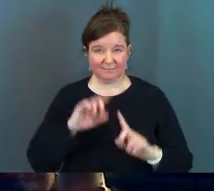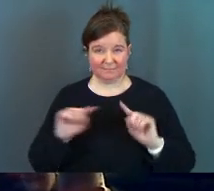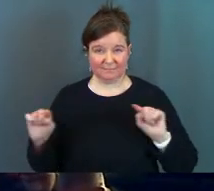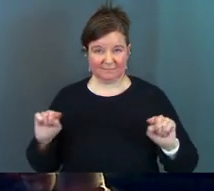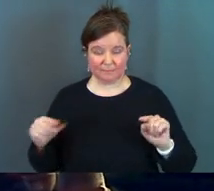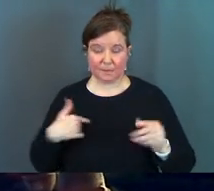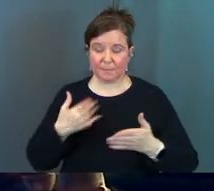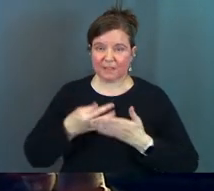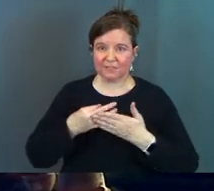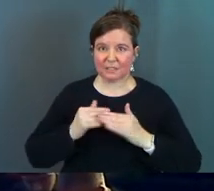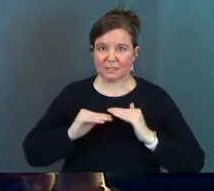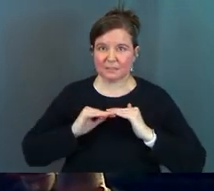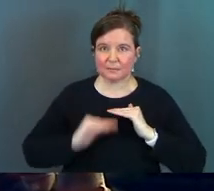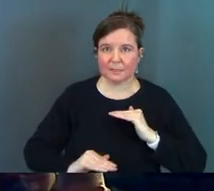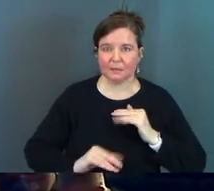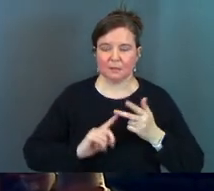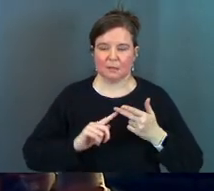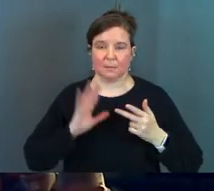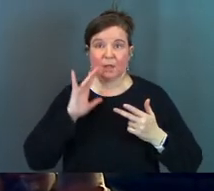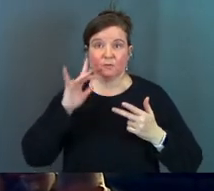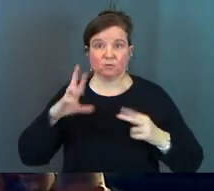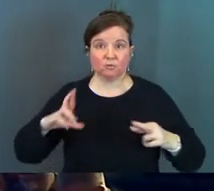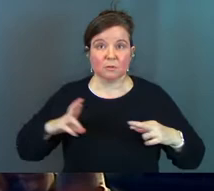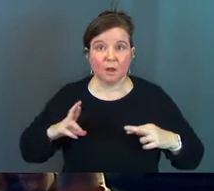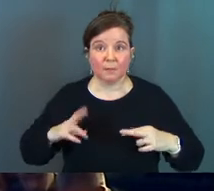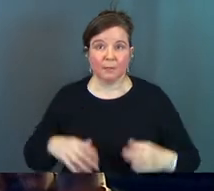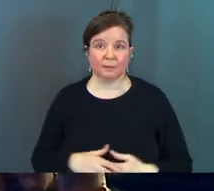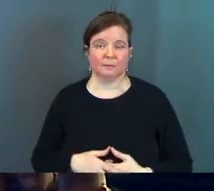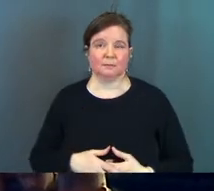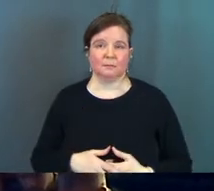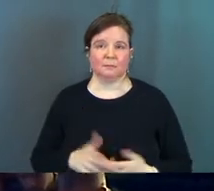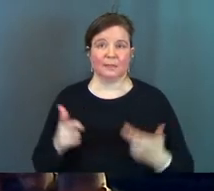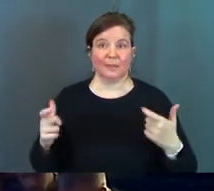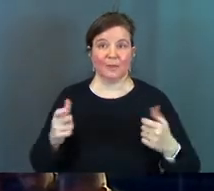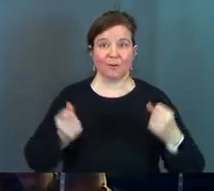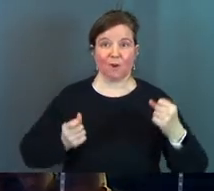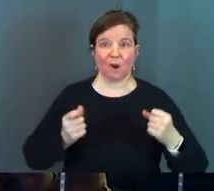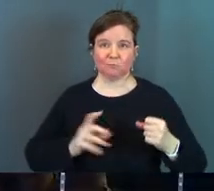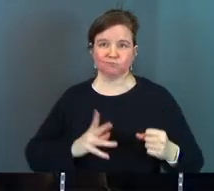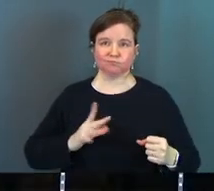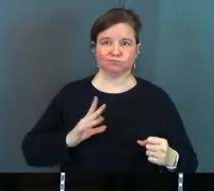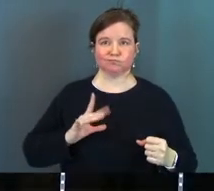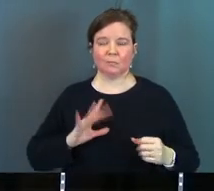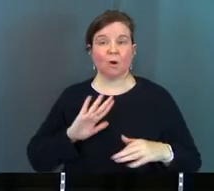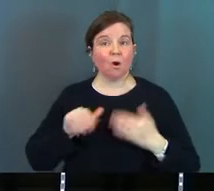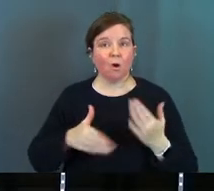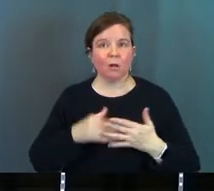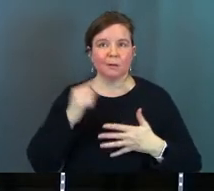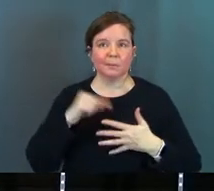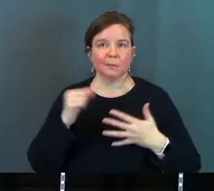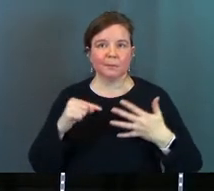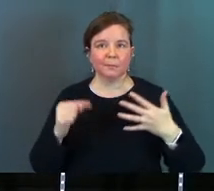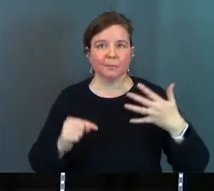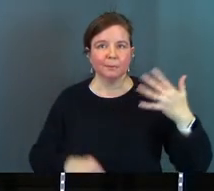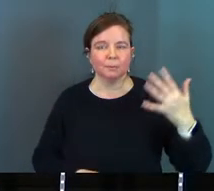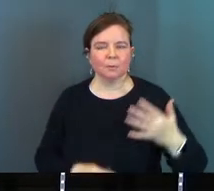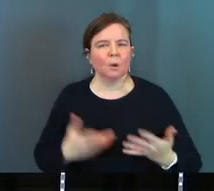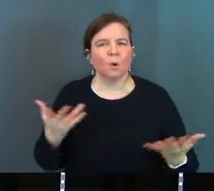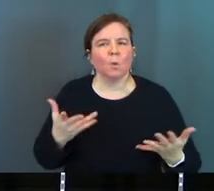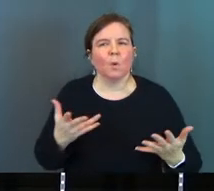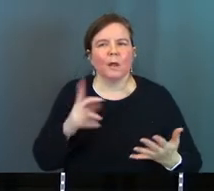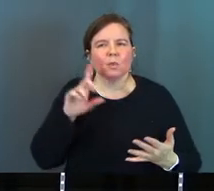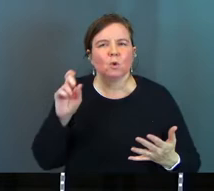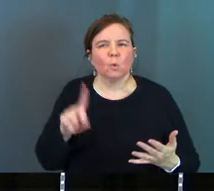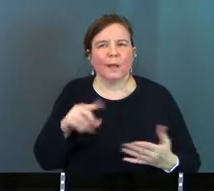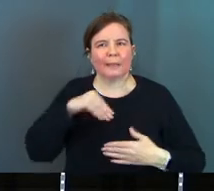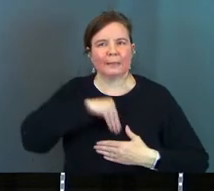my financial stability my future retirement the bigger car all of it what's